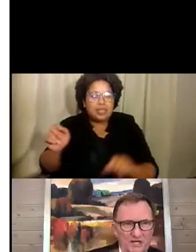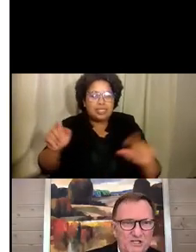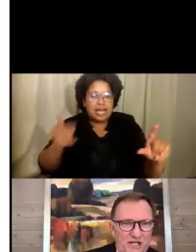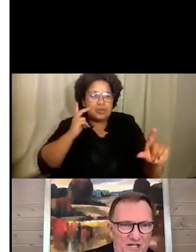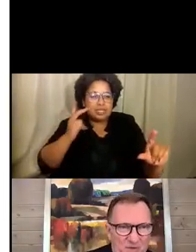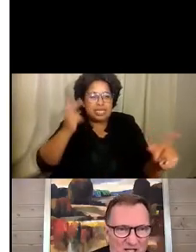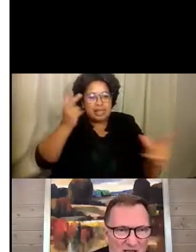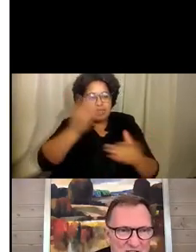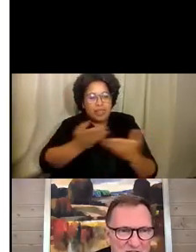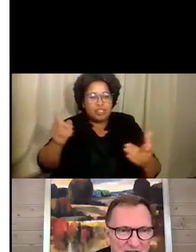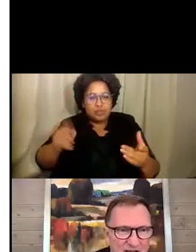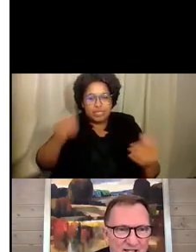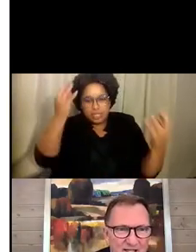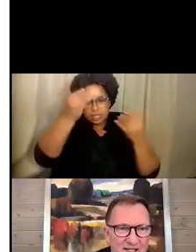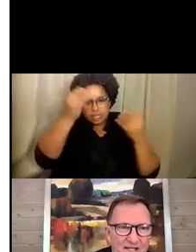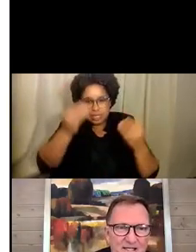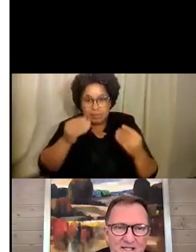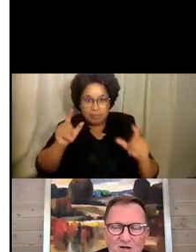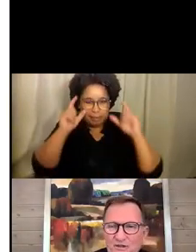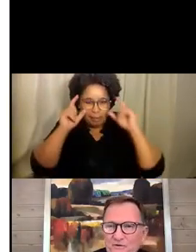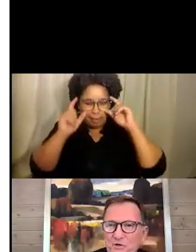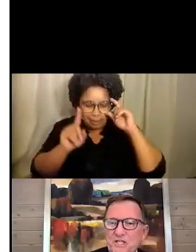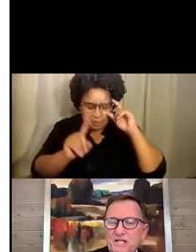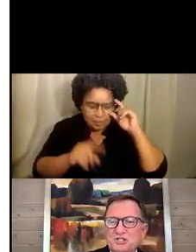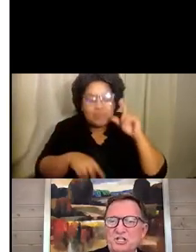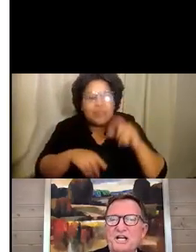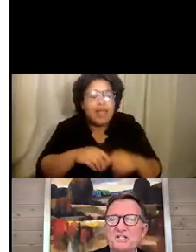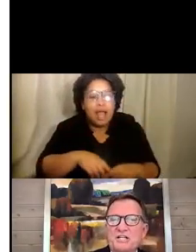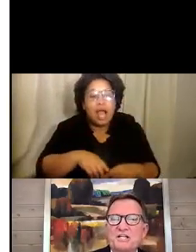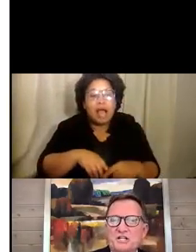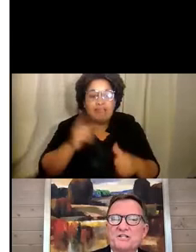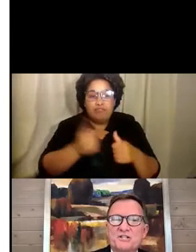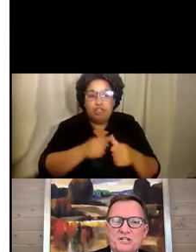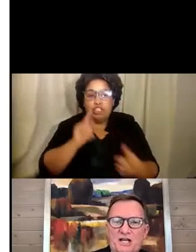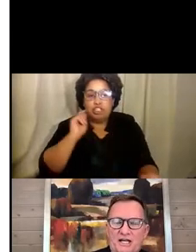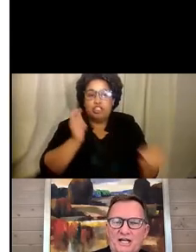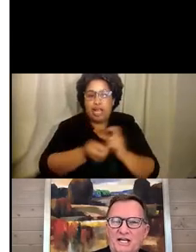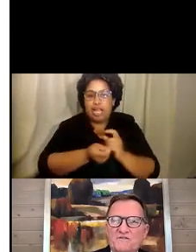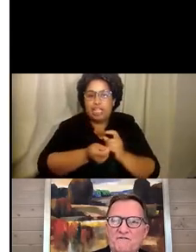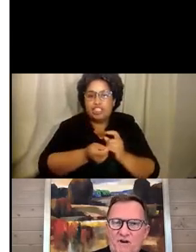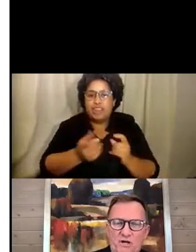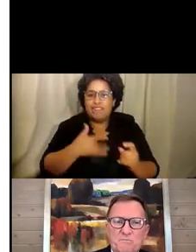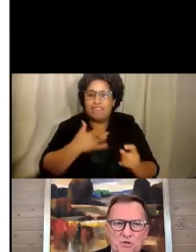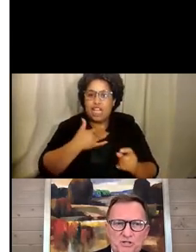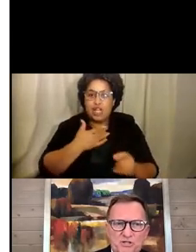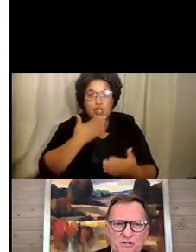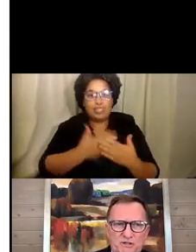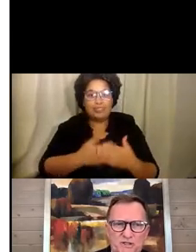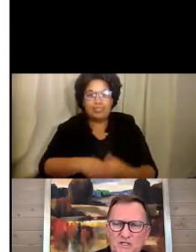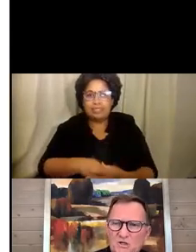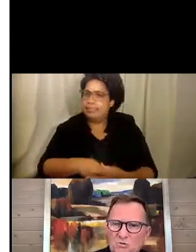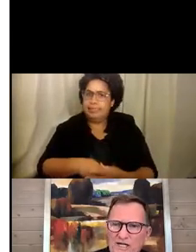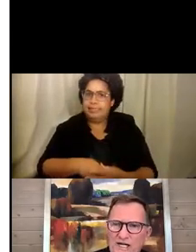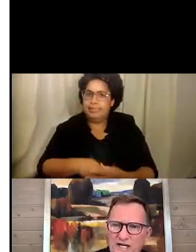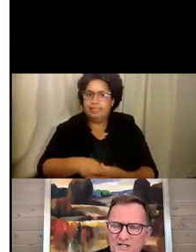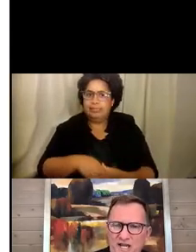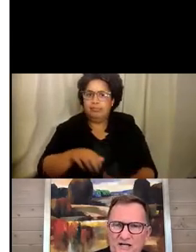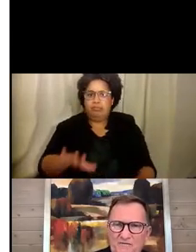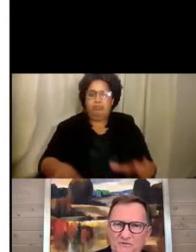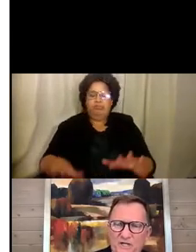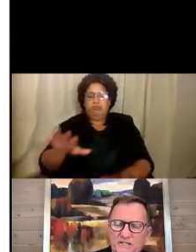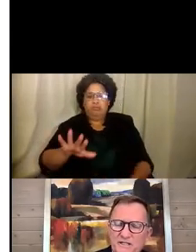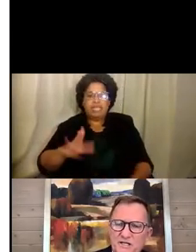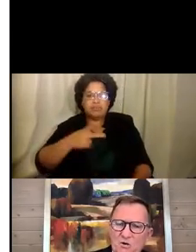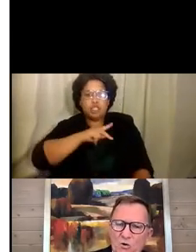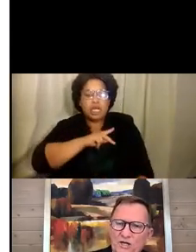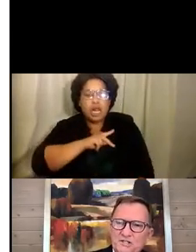consideration. And I need my glasses for that. You know, the first thing is change is unsettling. It is very personal. Recognize that